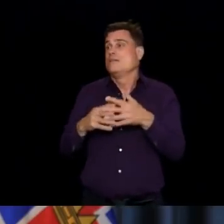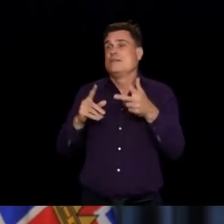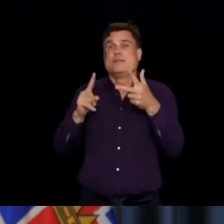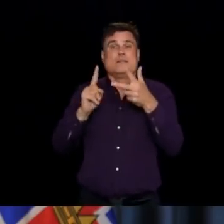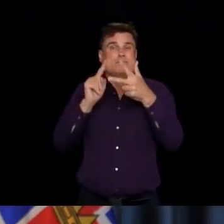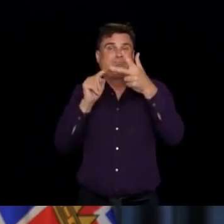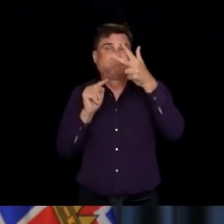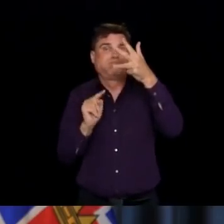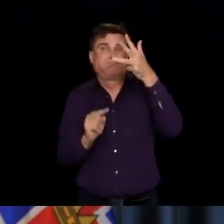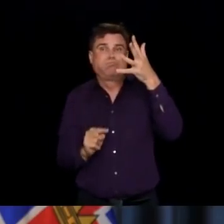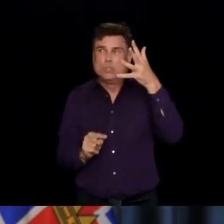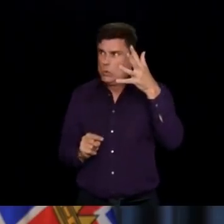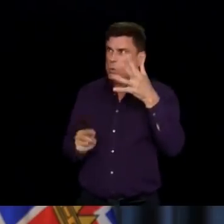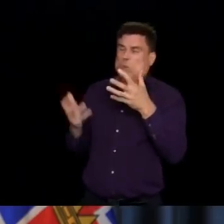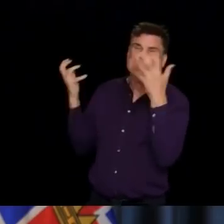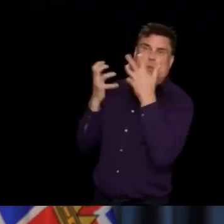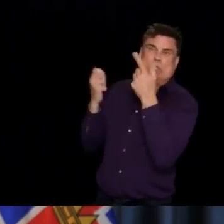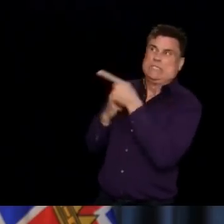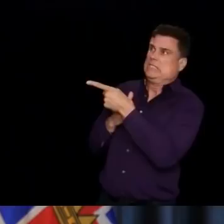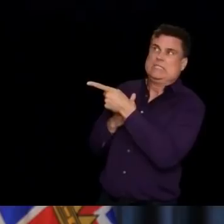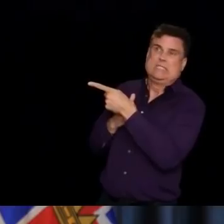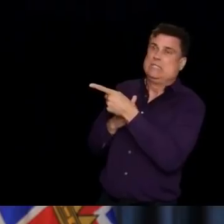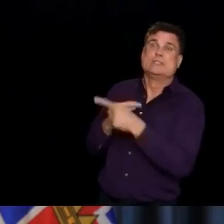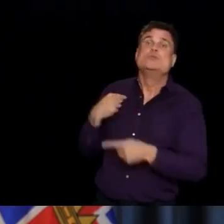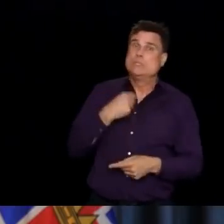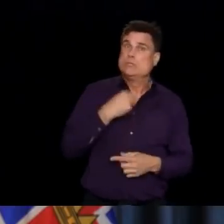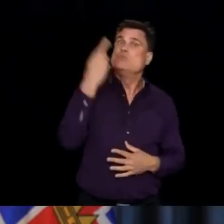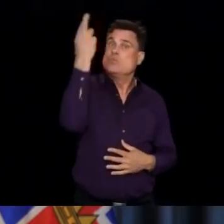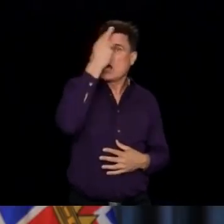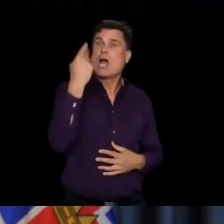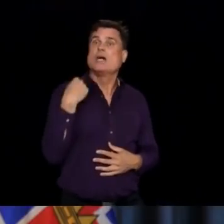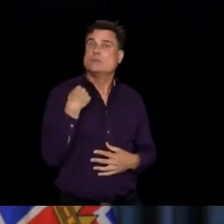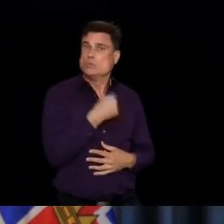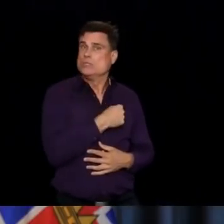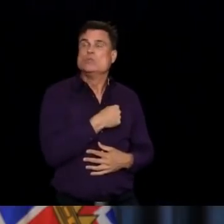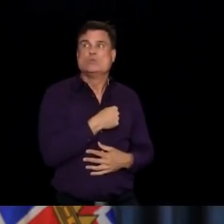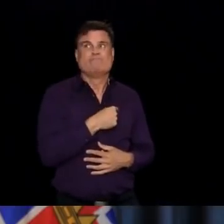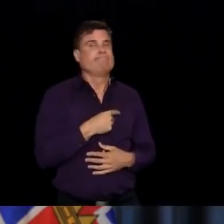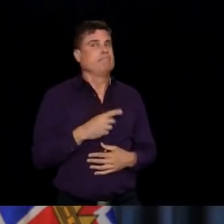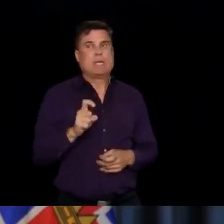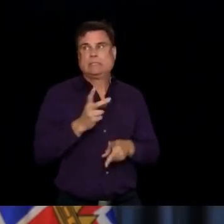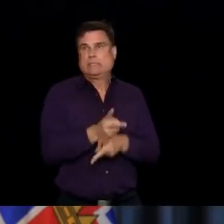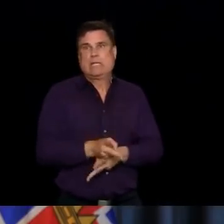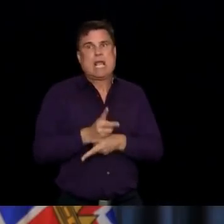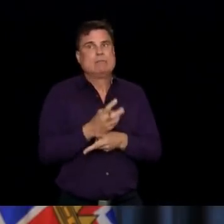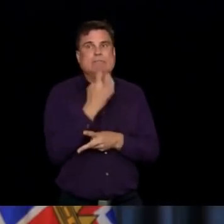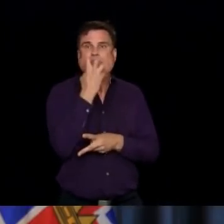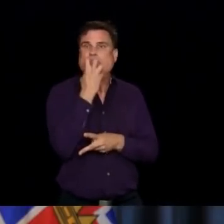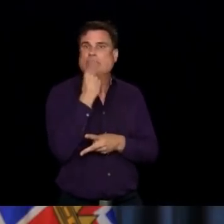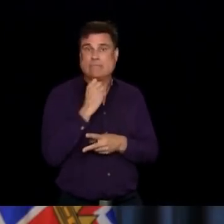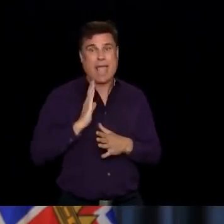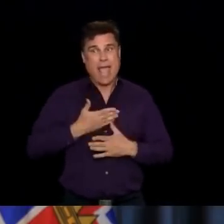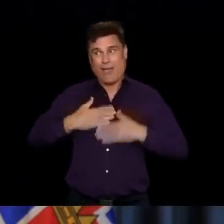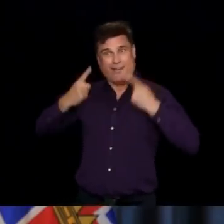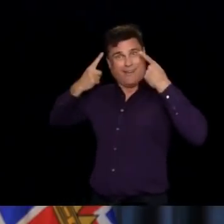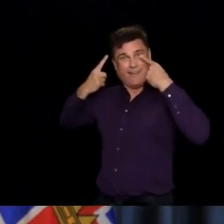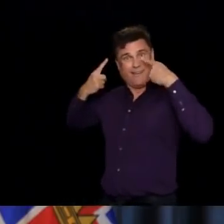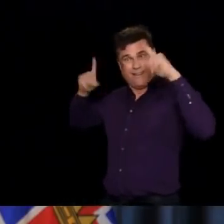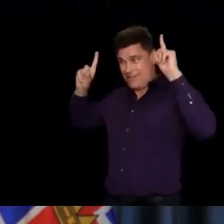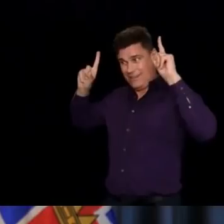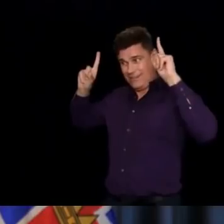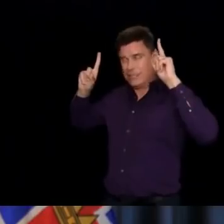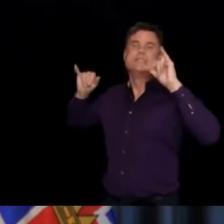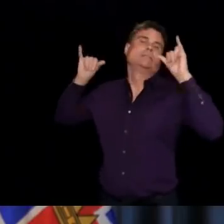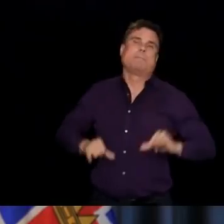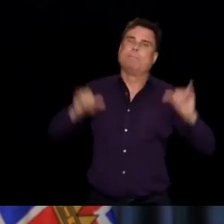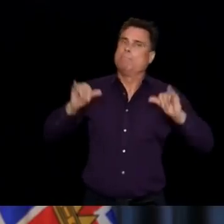vigilant to ensure that we continue to be all in, as I like to say, against COVID